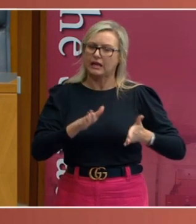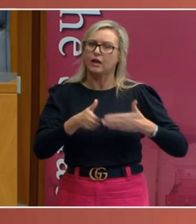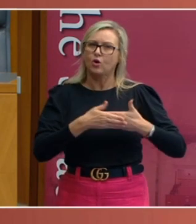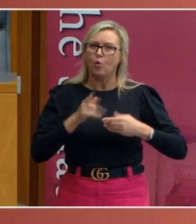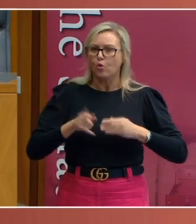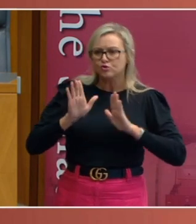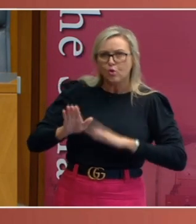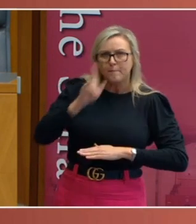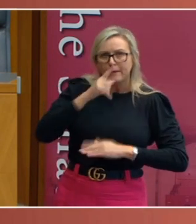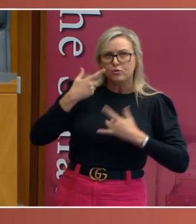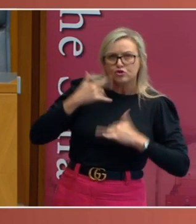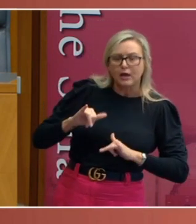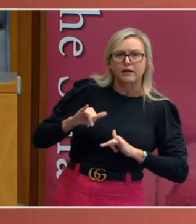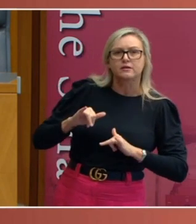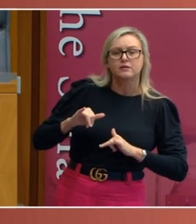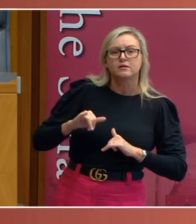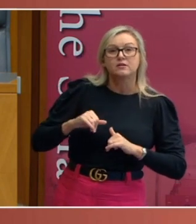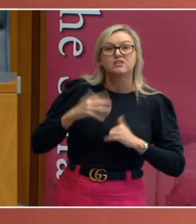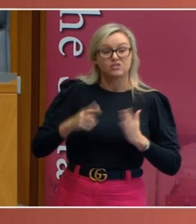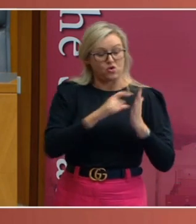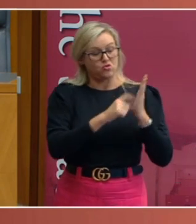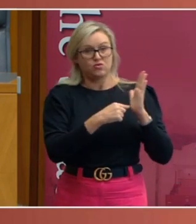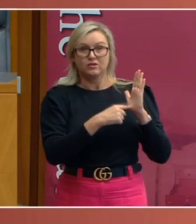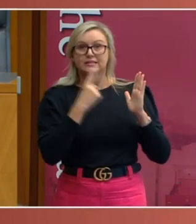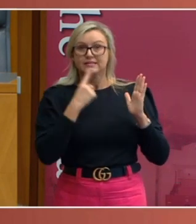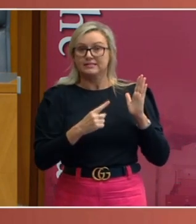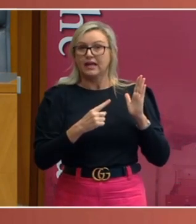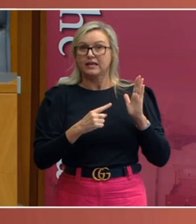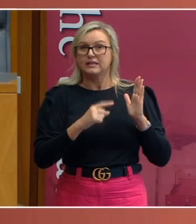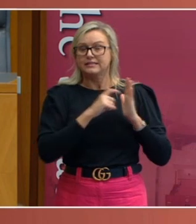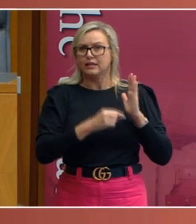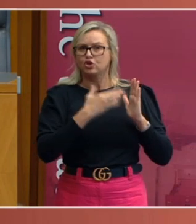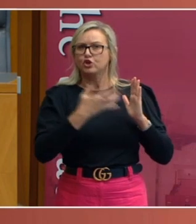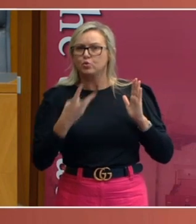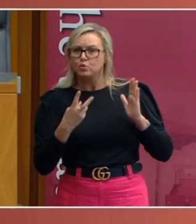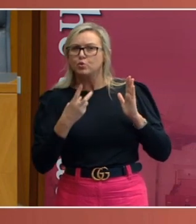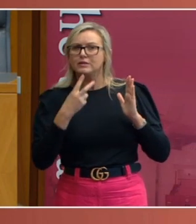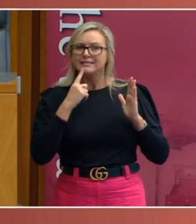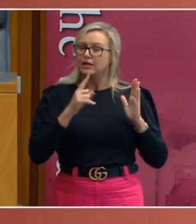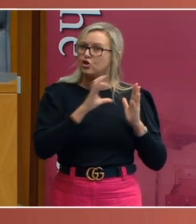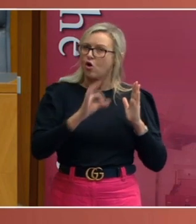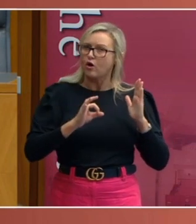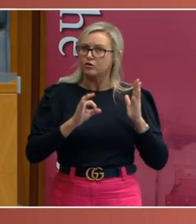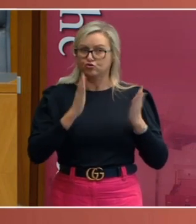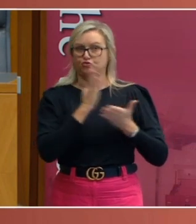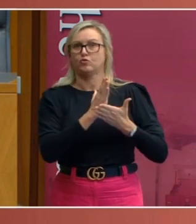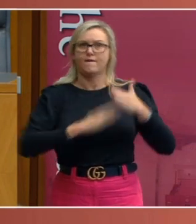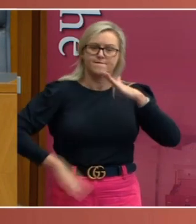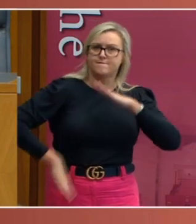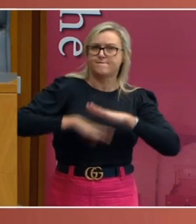of the Constitution that in writing it, there was an intention that section 92 meant something less than